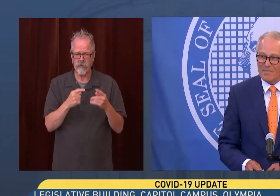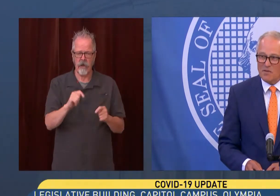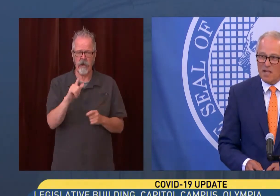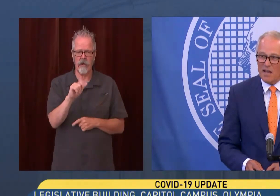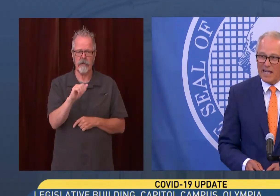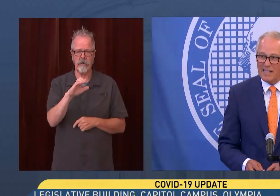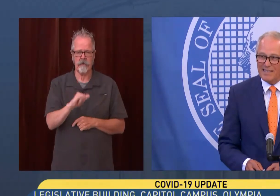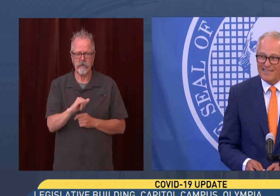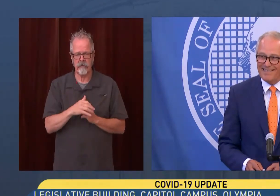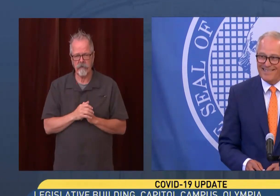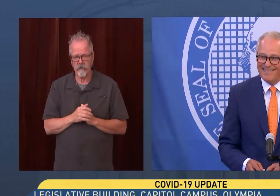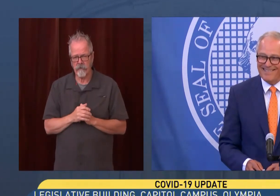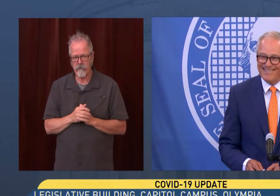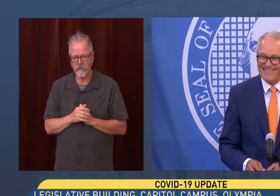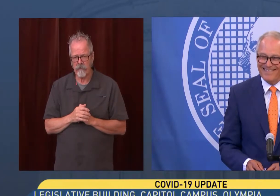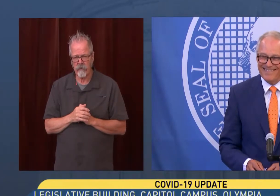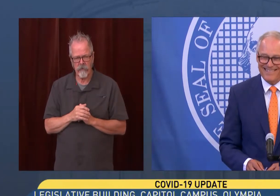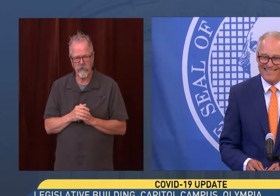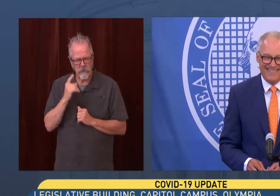Doesn't sound like it.